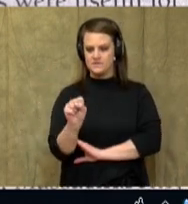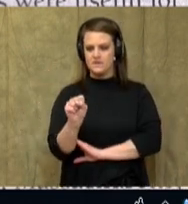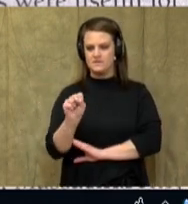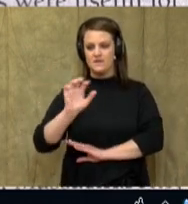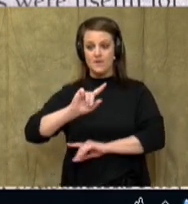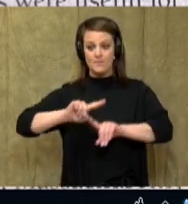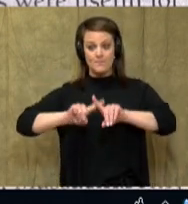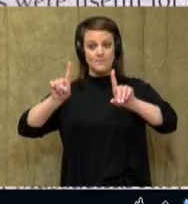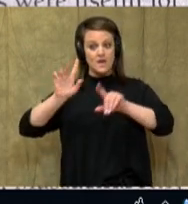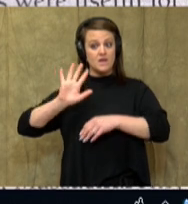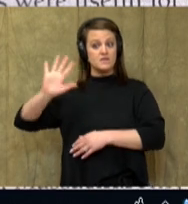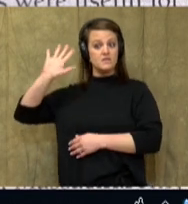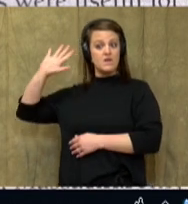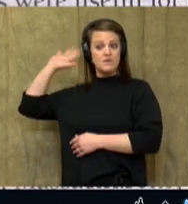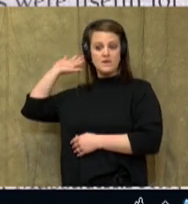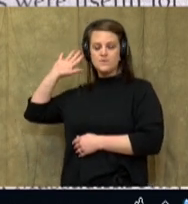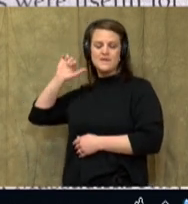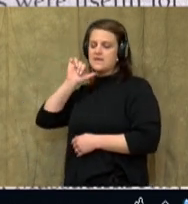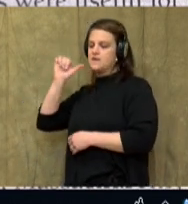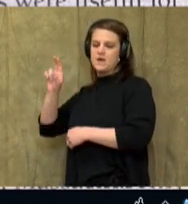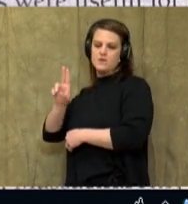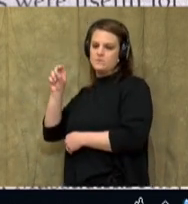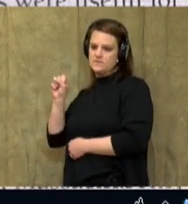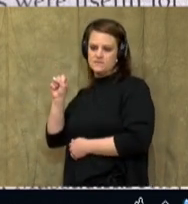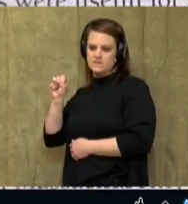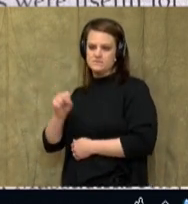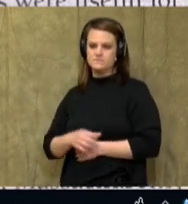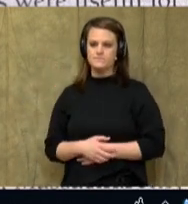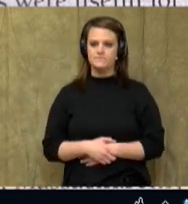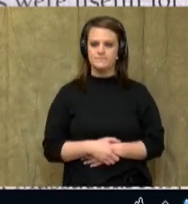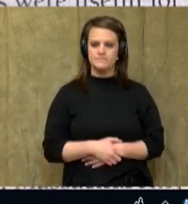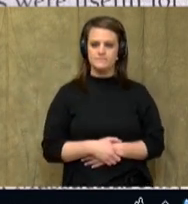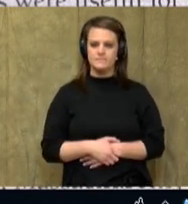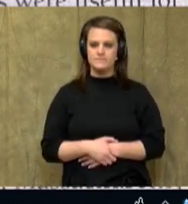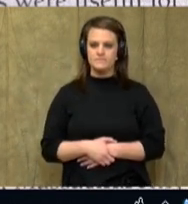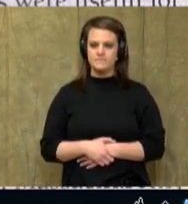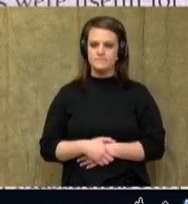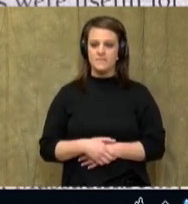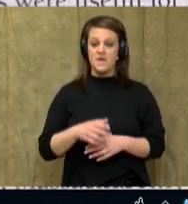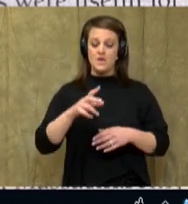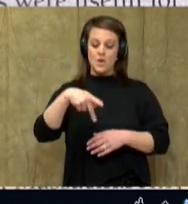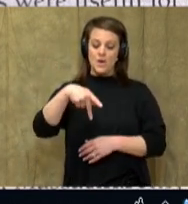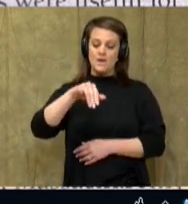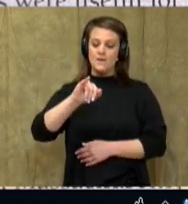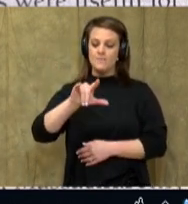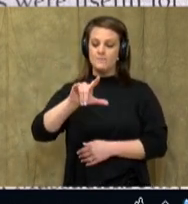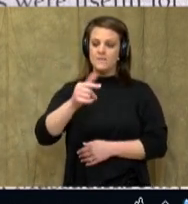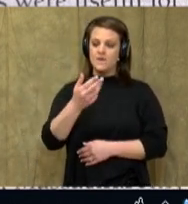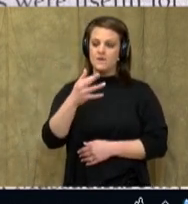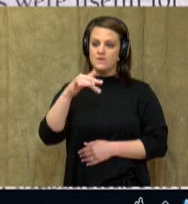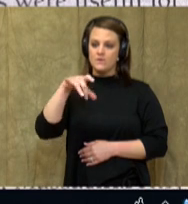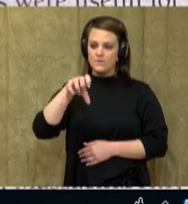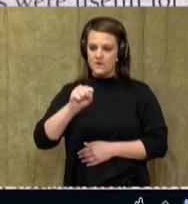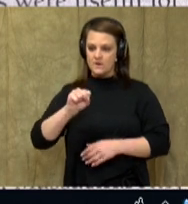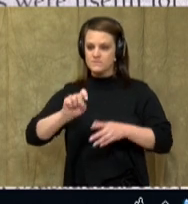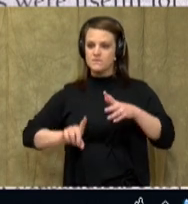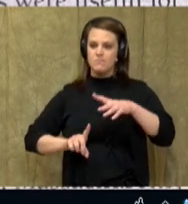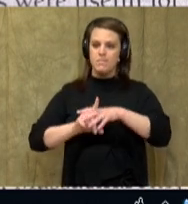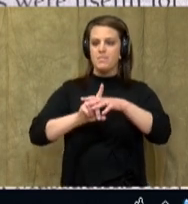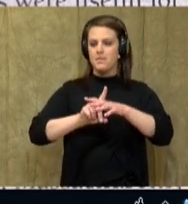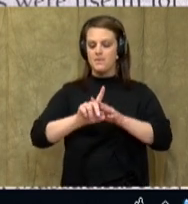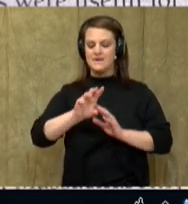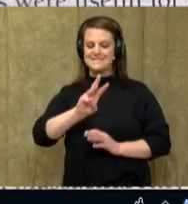it wasn't considered the United States. And it says century before the pilgrims arrived in 1620,